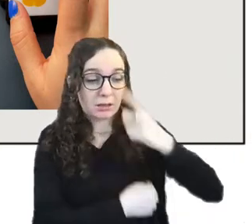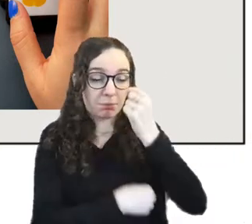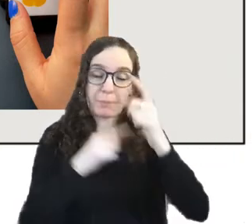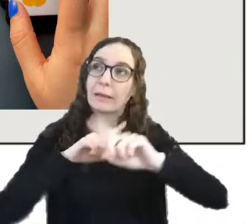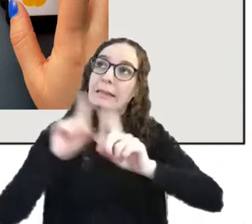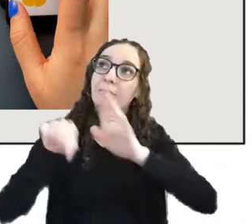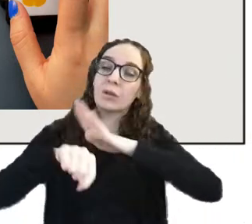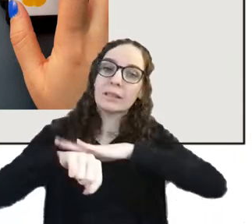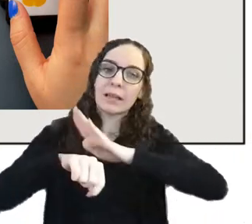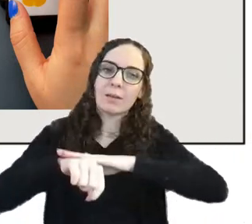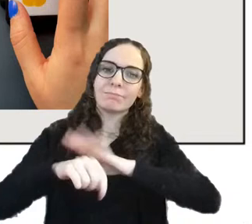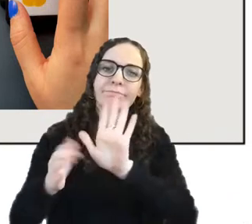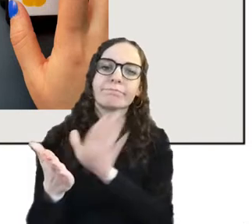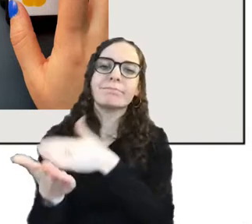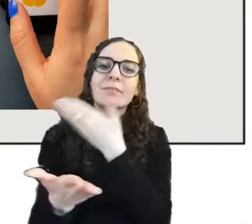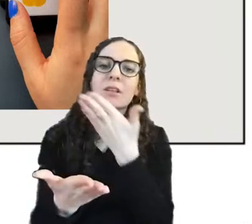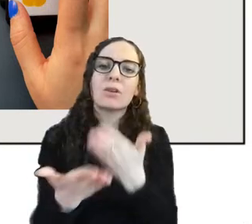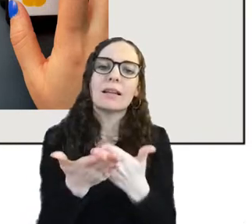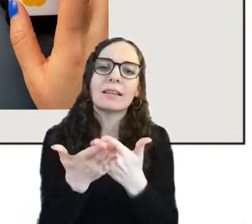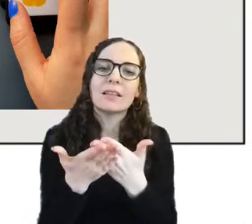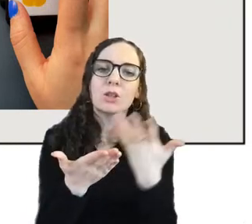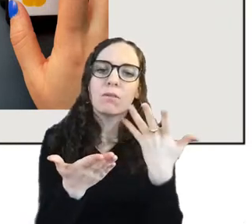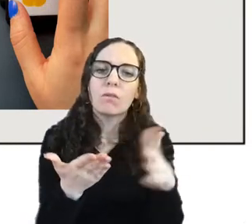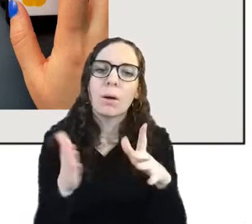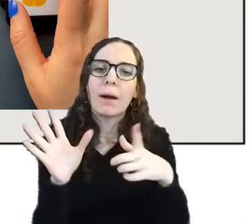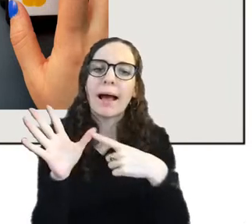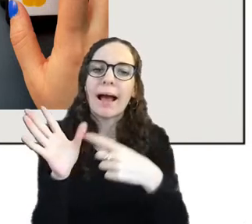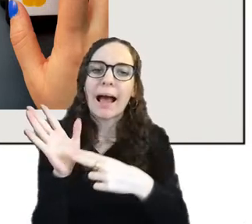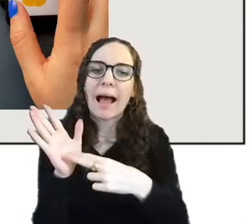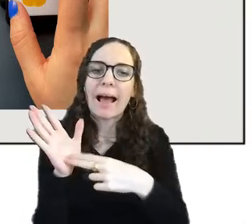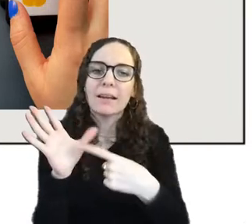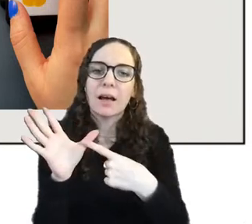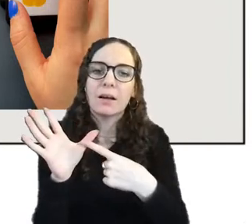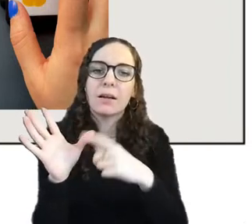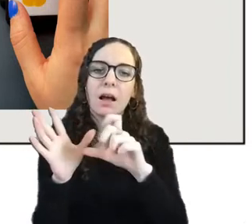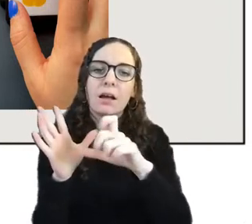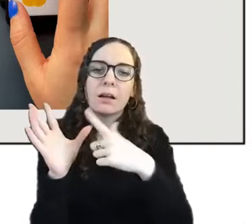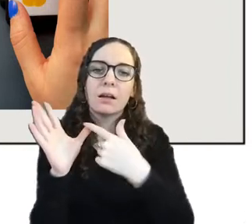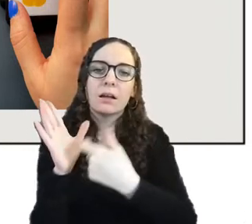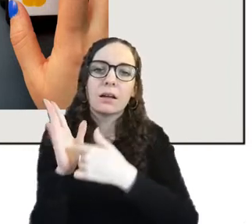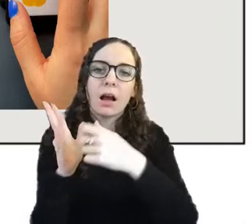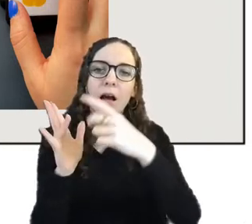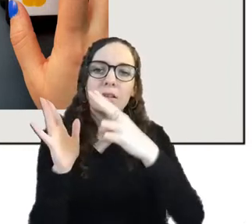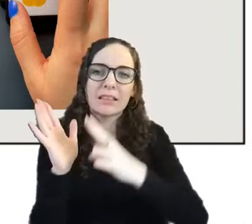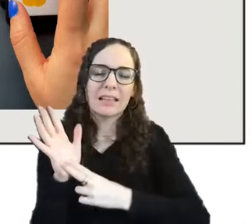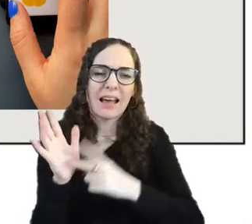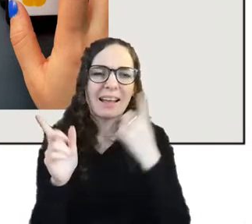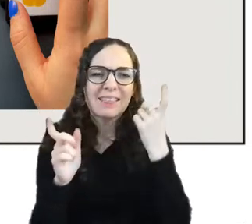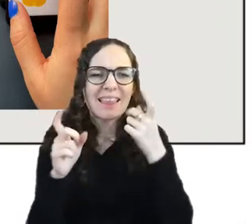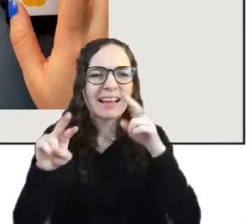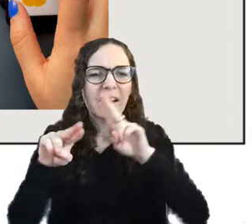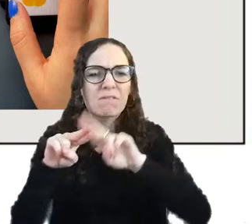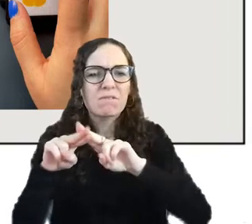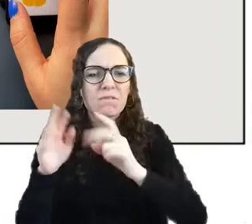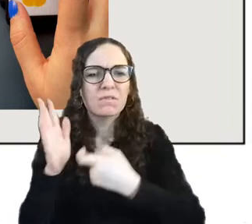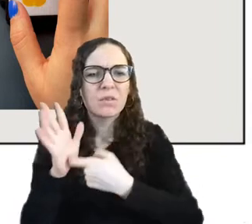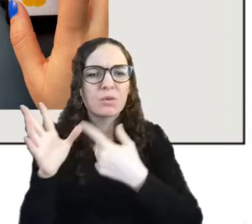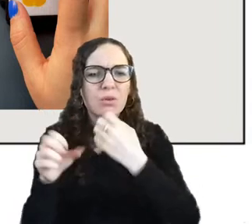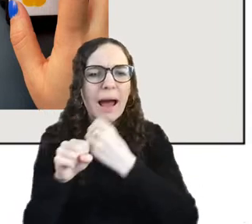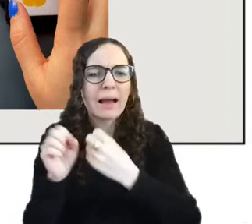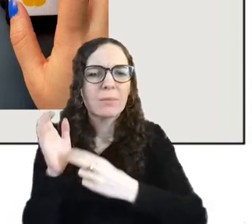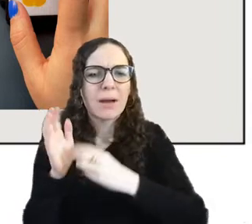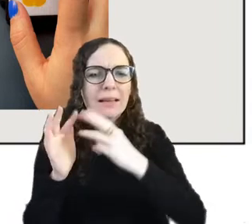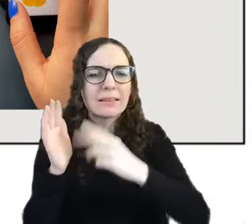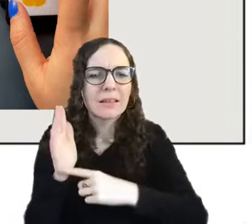a translation by anne carson of fragment 147 i think and the word remember